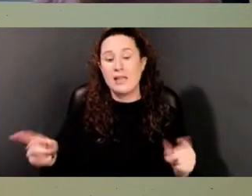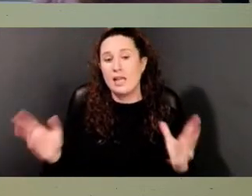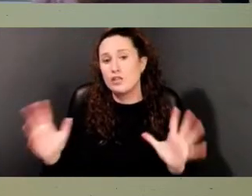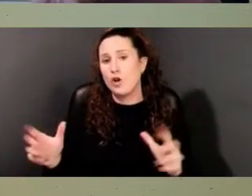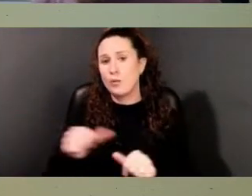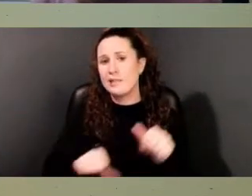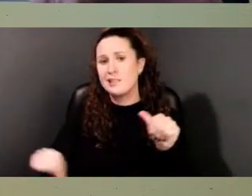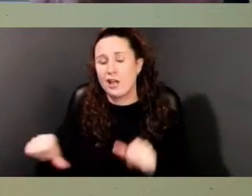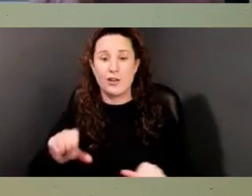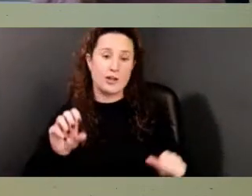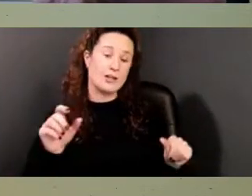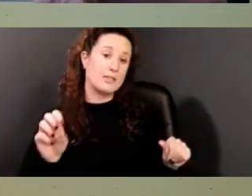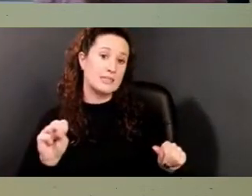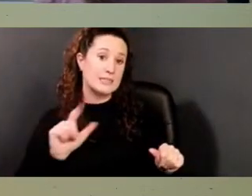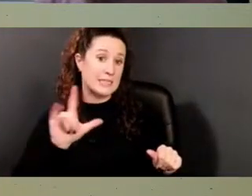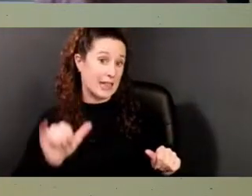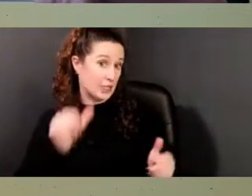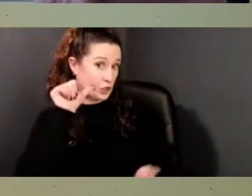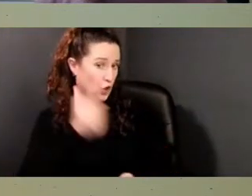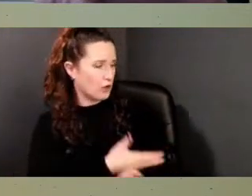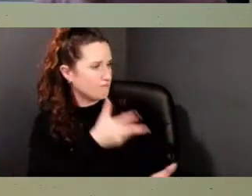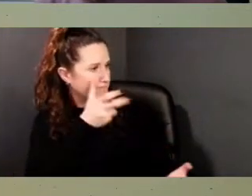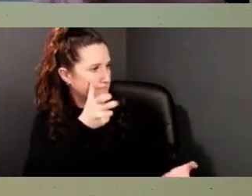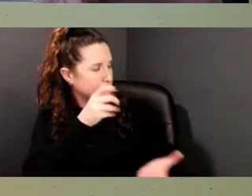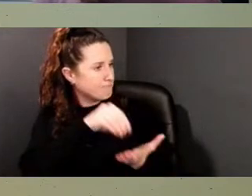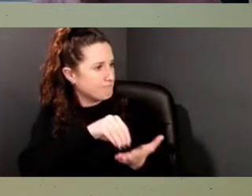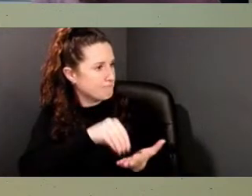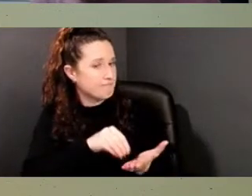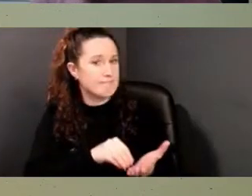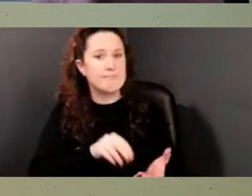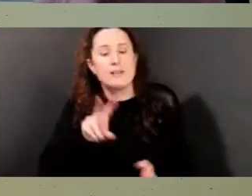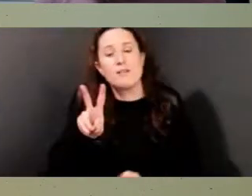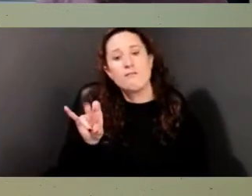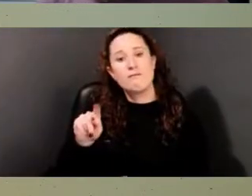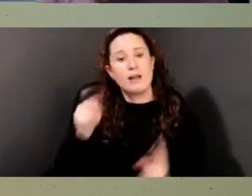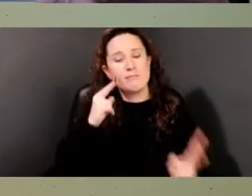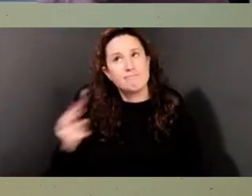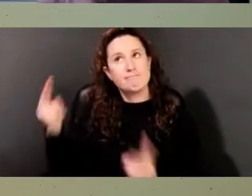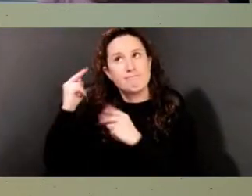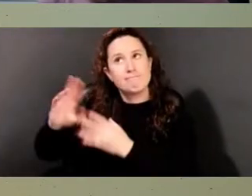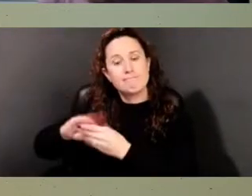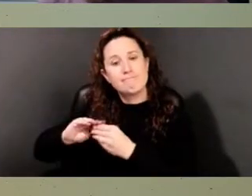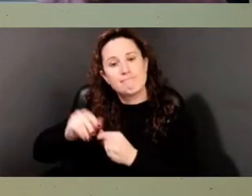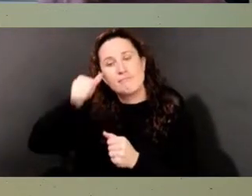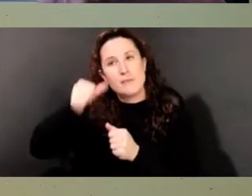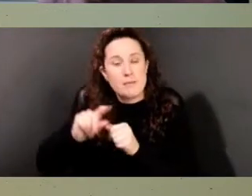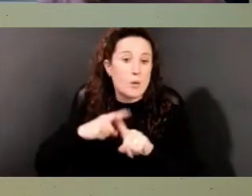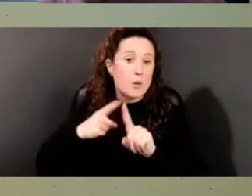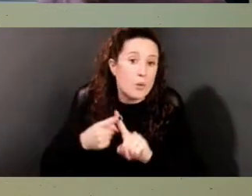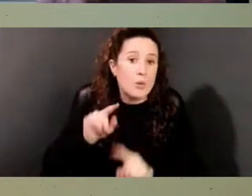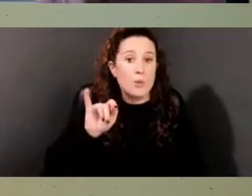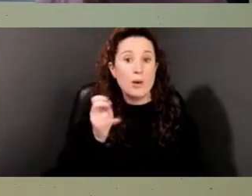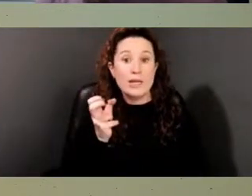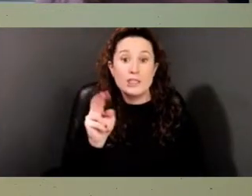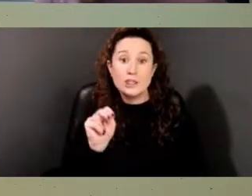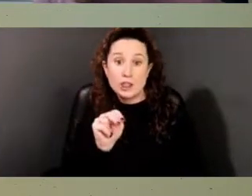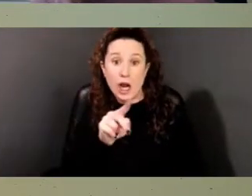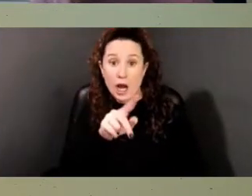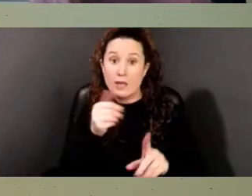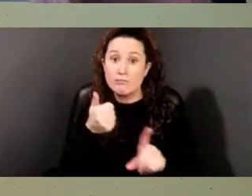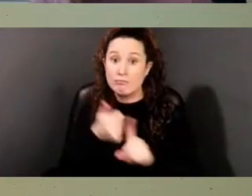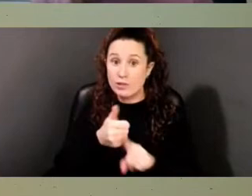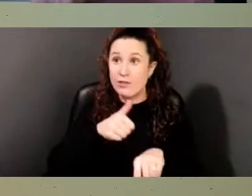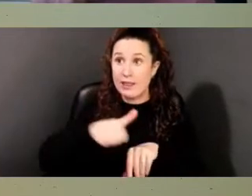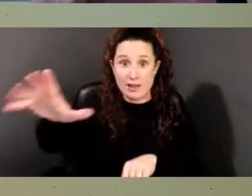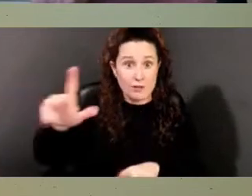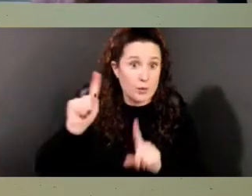Violet's recollections. Violet shared her memory of John Dickinson's return to the plantation from his studies in England. Violet